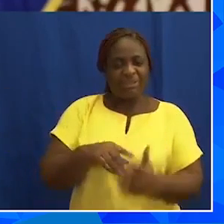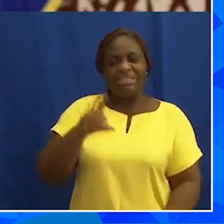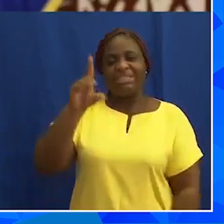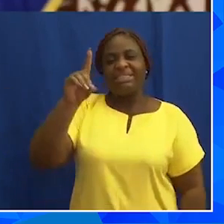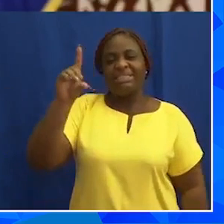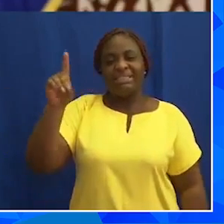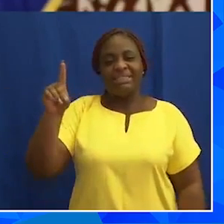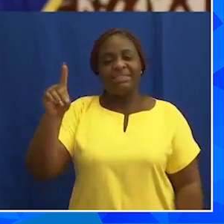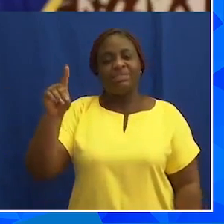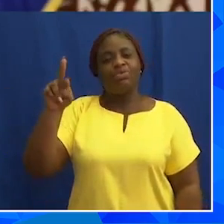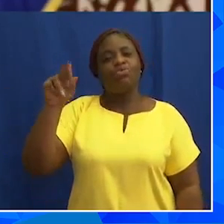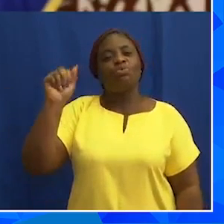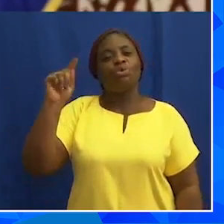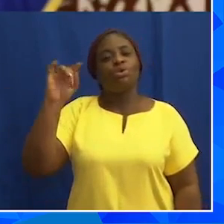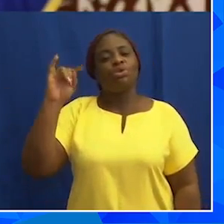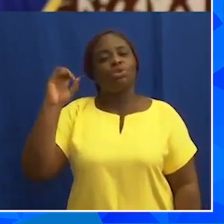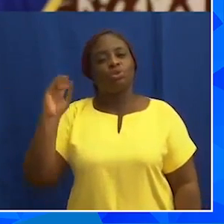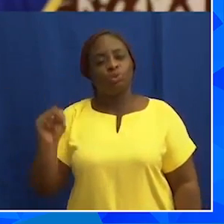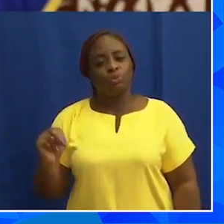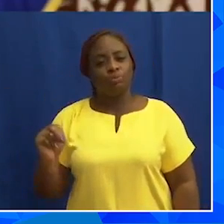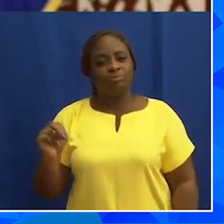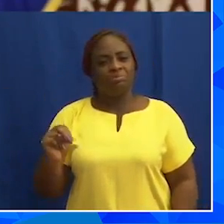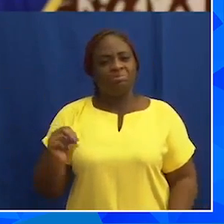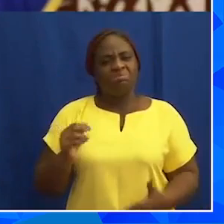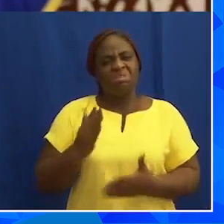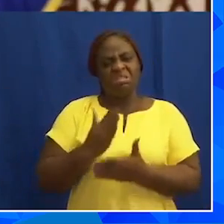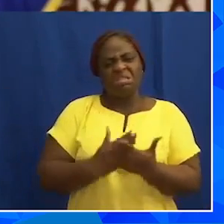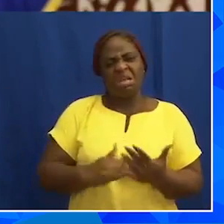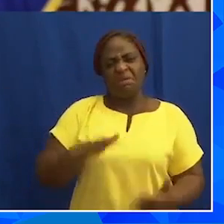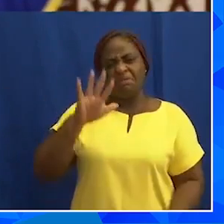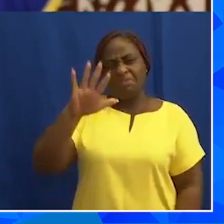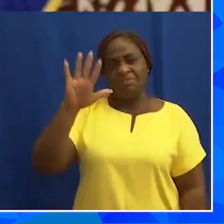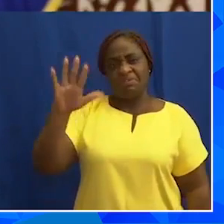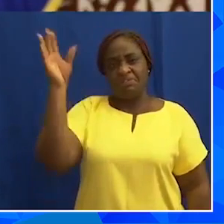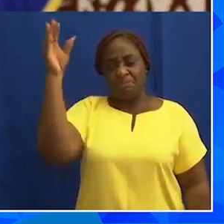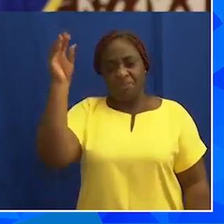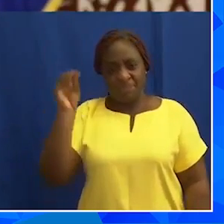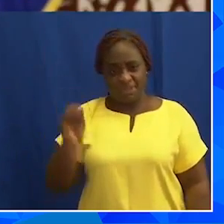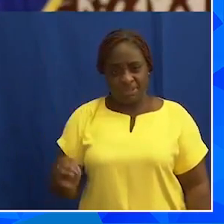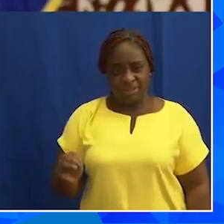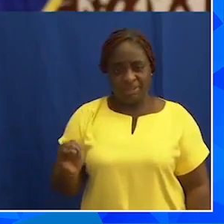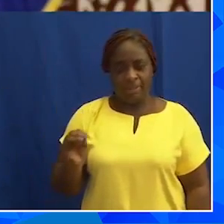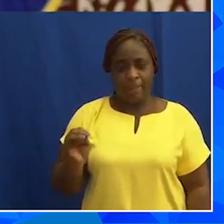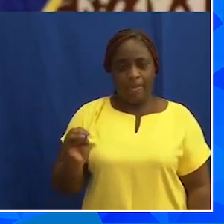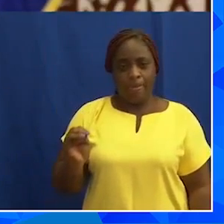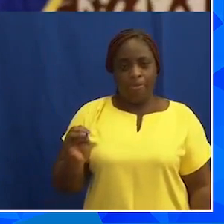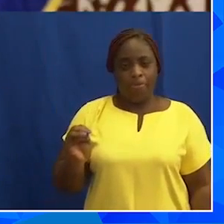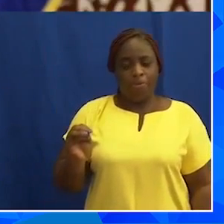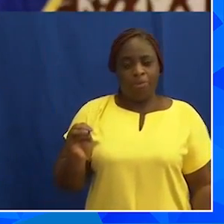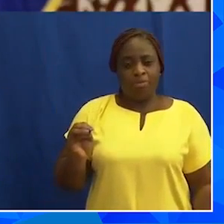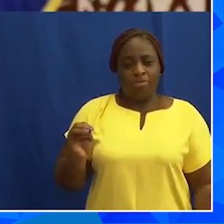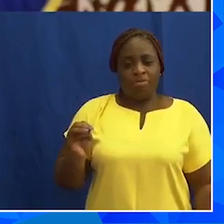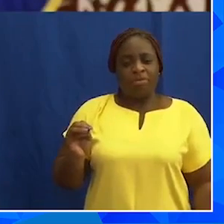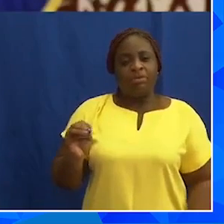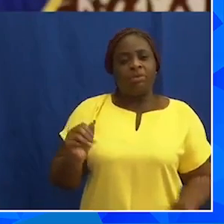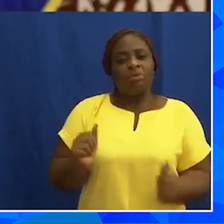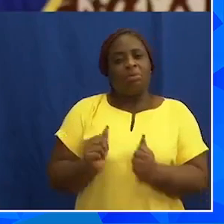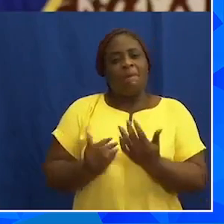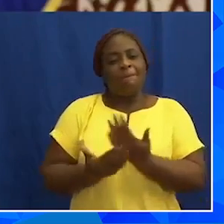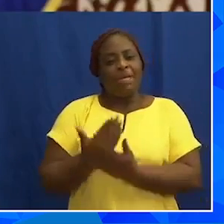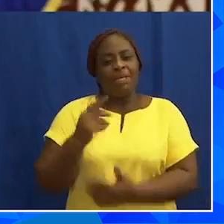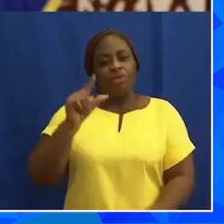ratio to some 55% in present value terms by